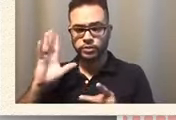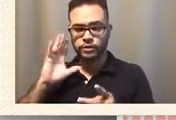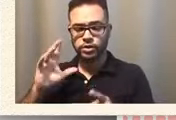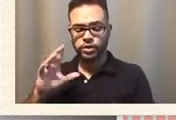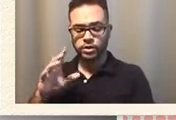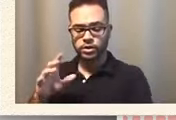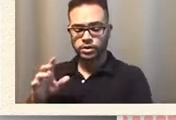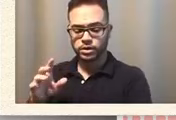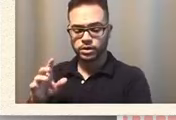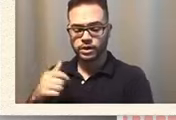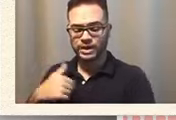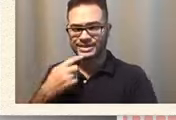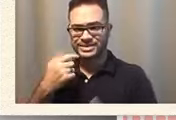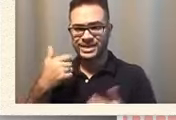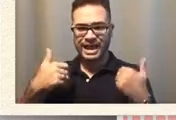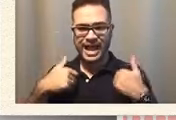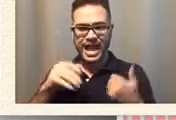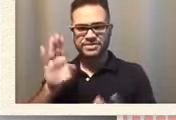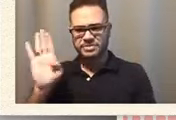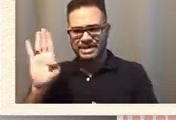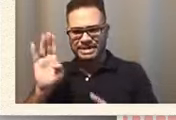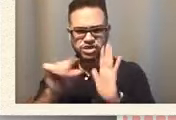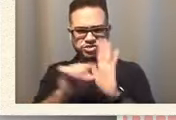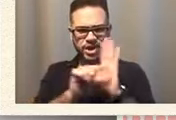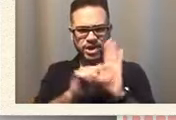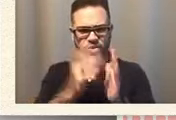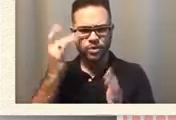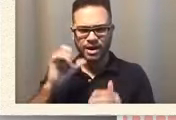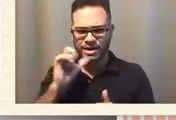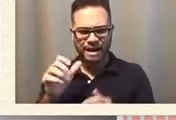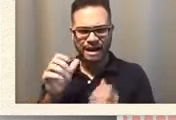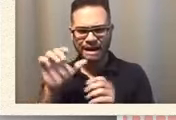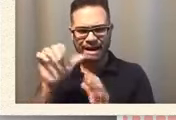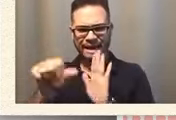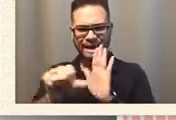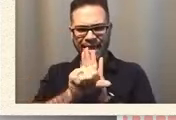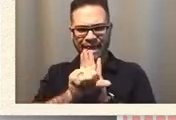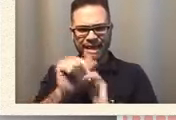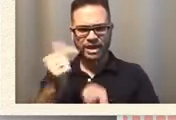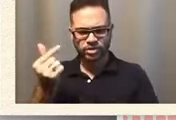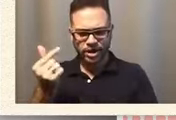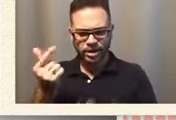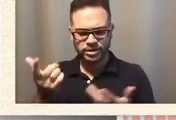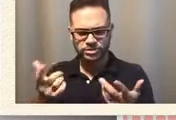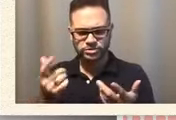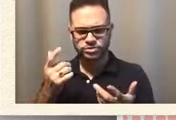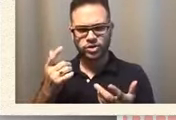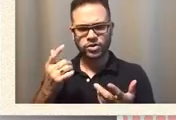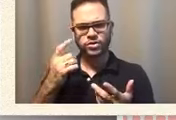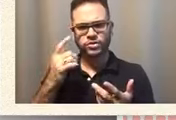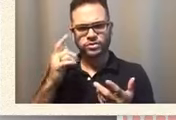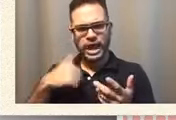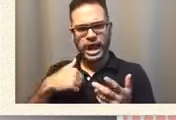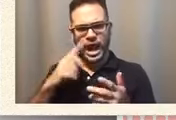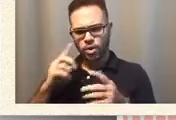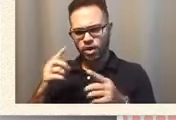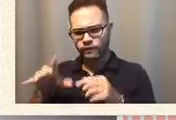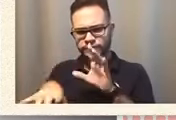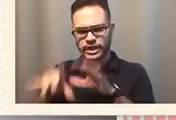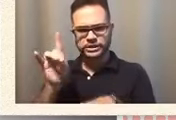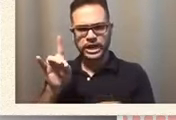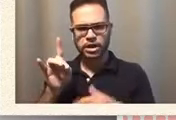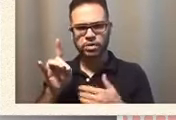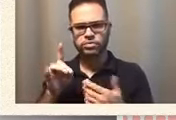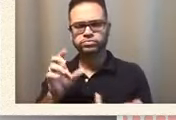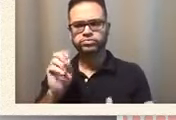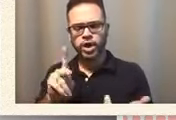why did i not get an a so i'm that same parent for my child right i'm gonna find out what okay so what was the problem